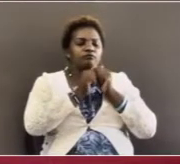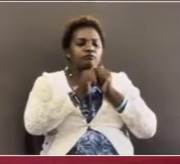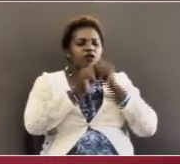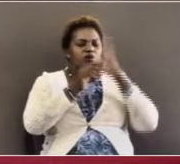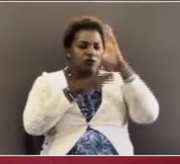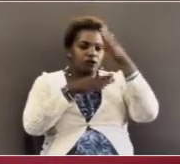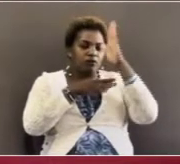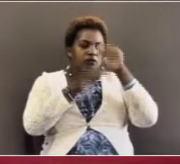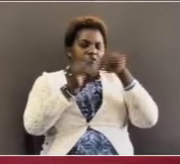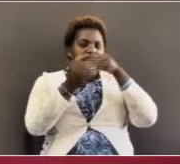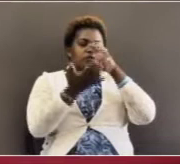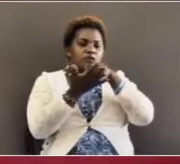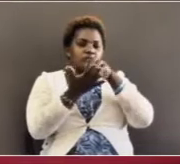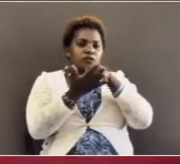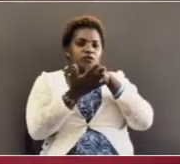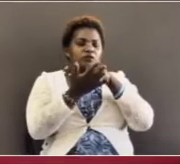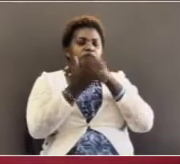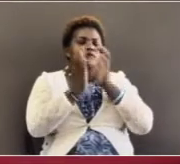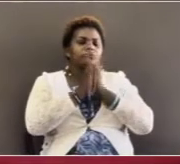your God of all situations